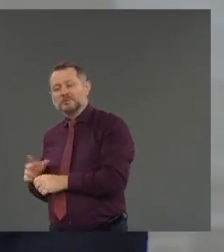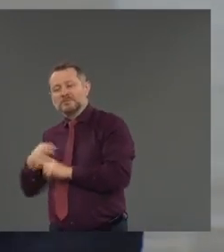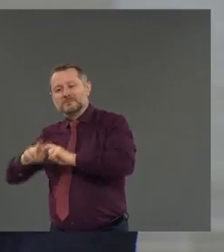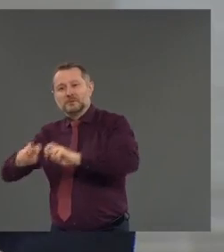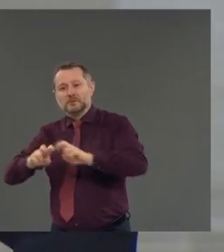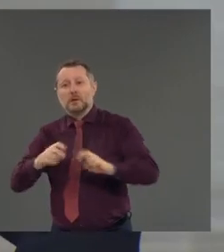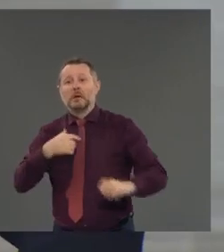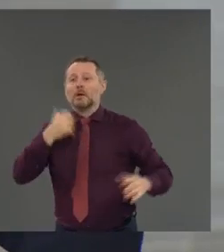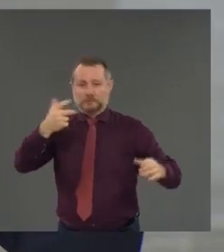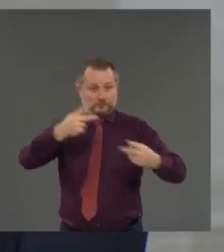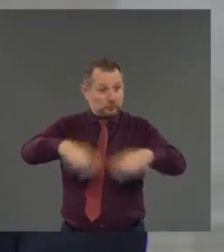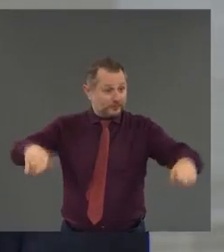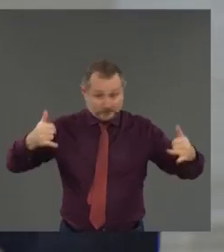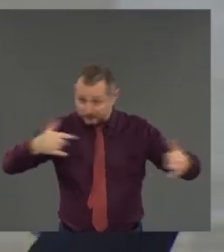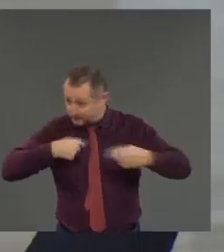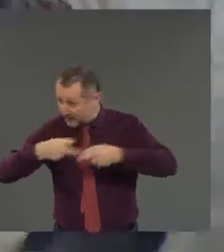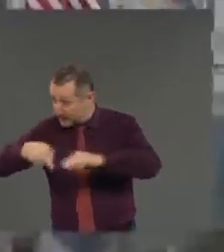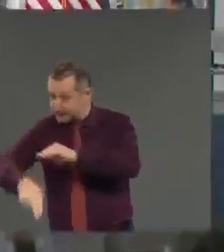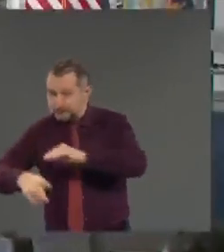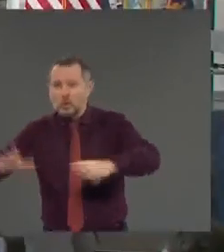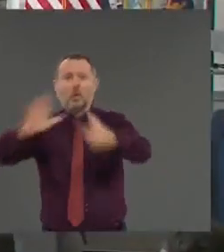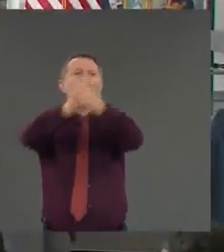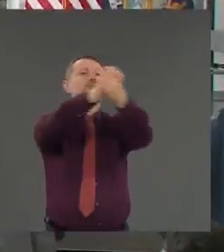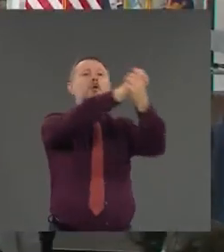everyone on this great achievement.